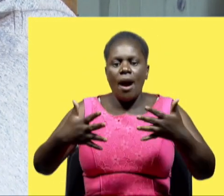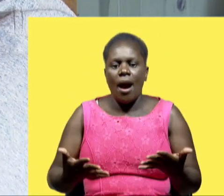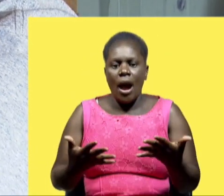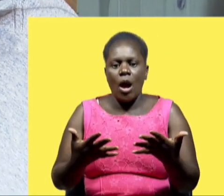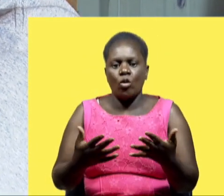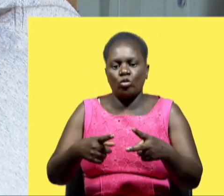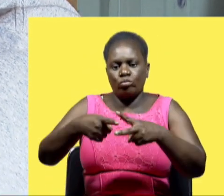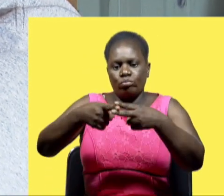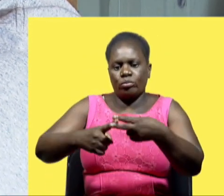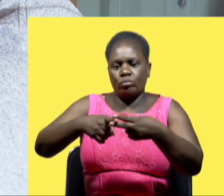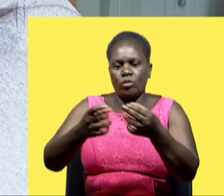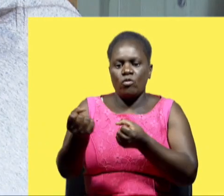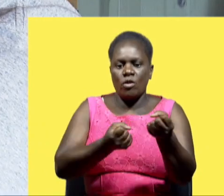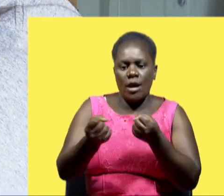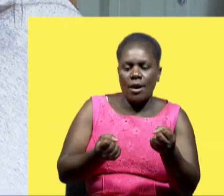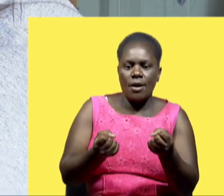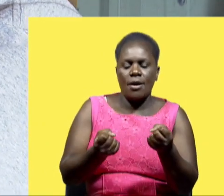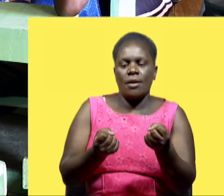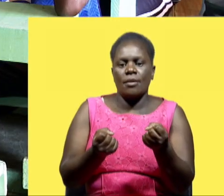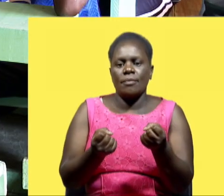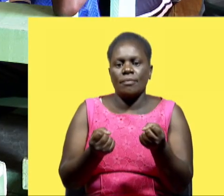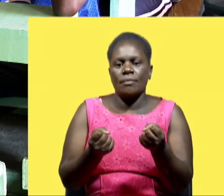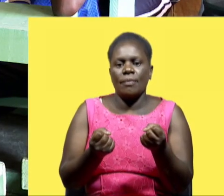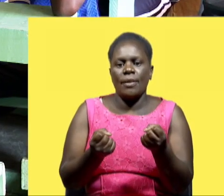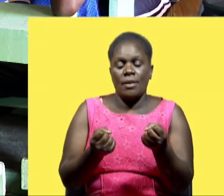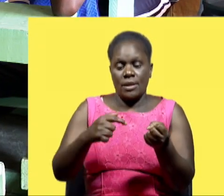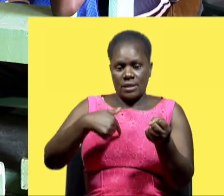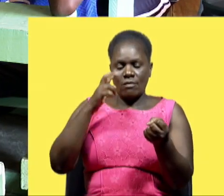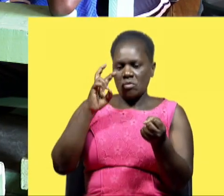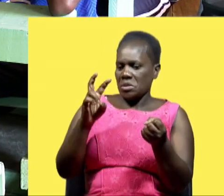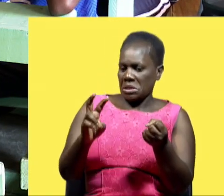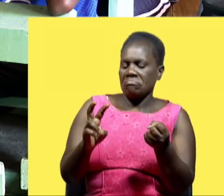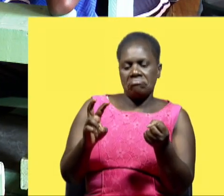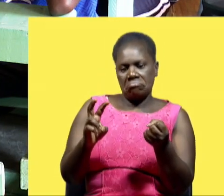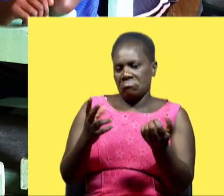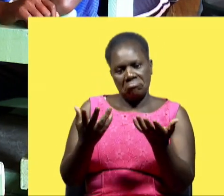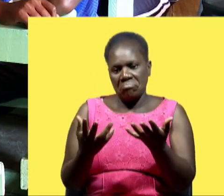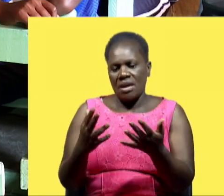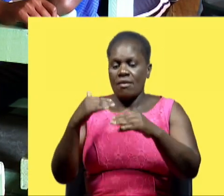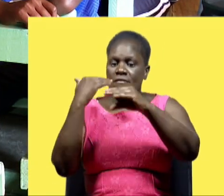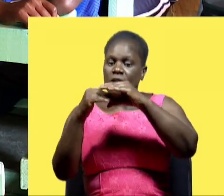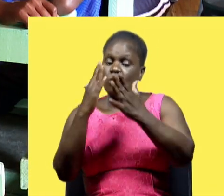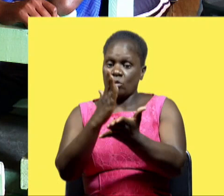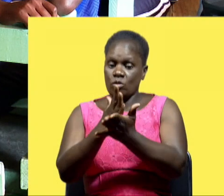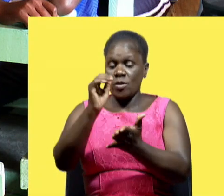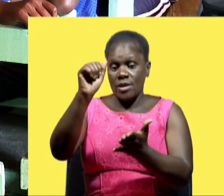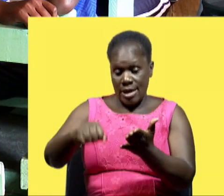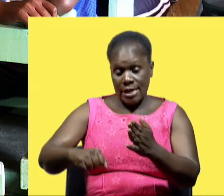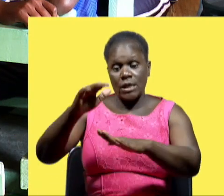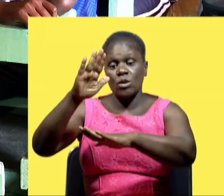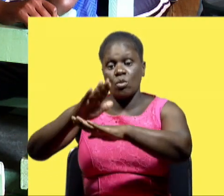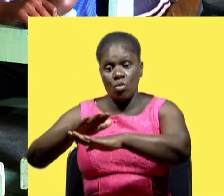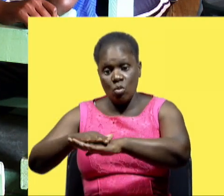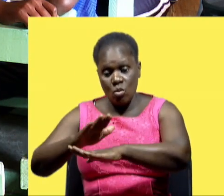assemble a car and that and that kind of thing so for us we looked at that uh the virtual reality is very